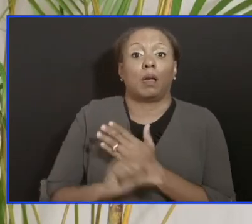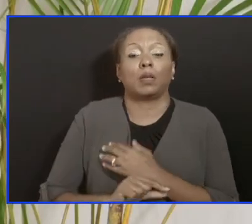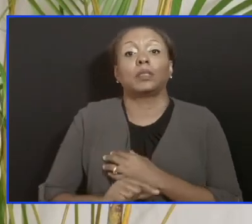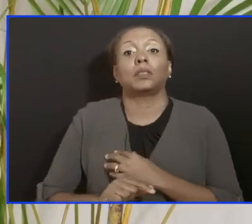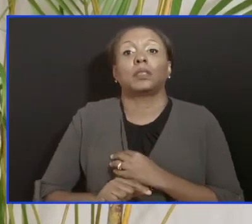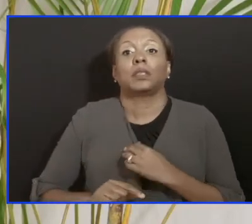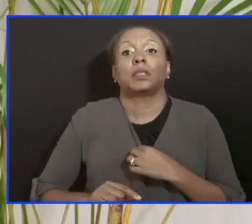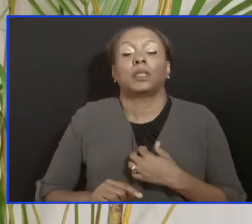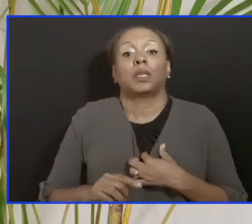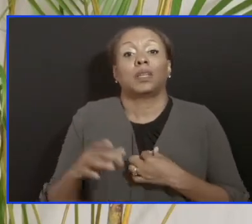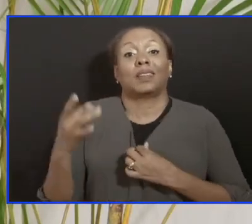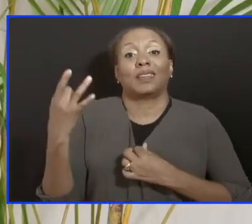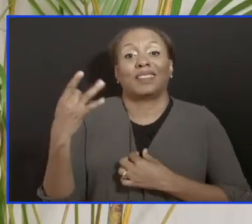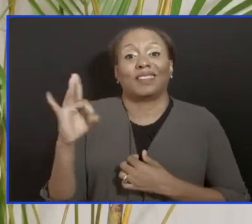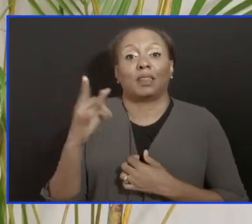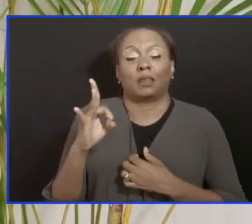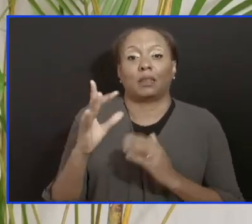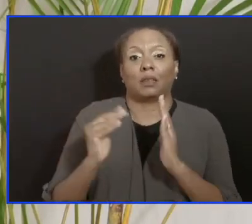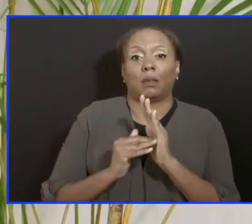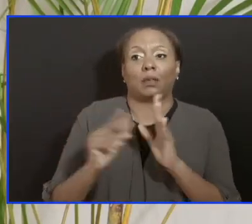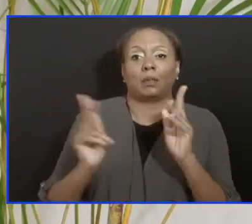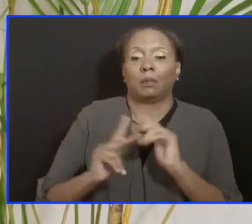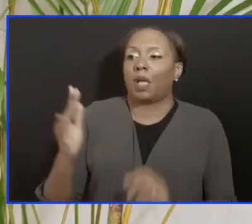,000 persons visiting.